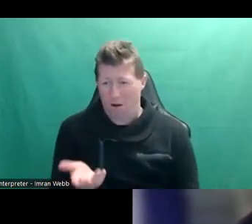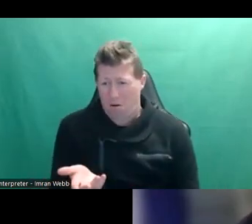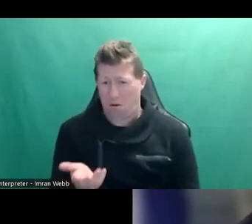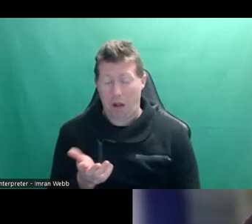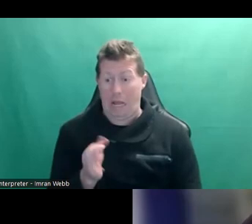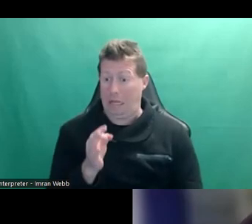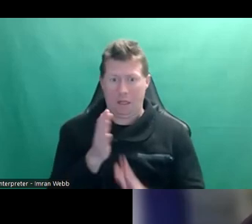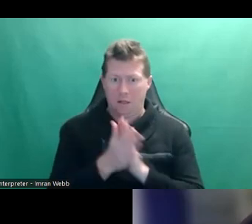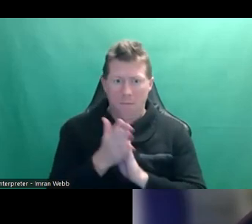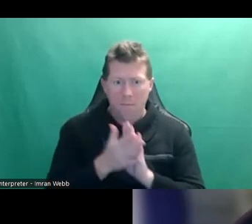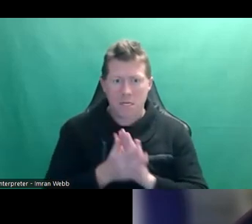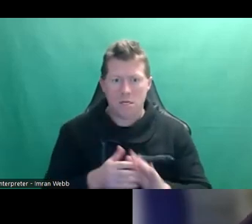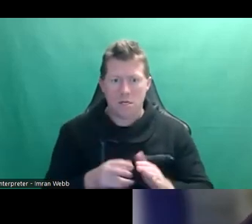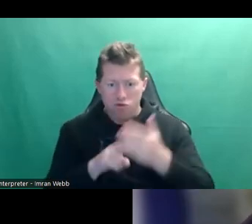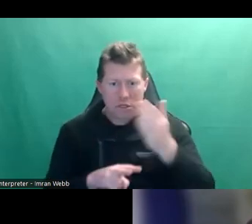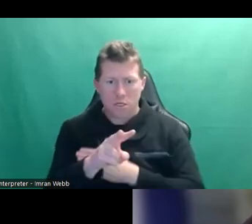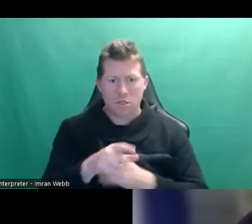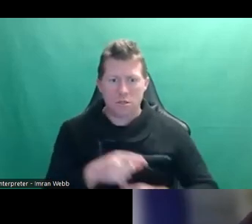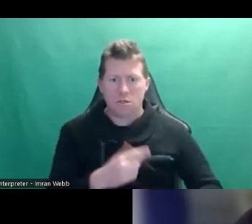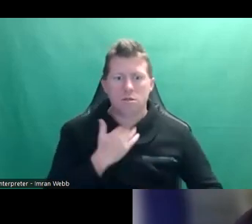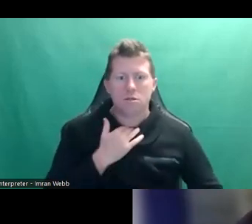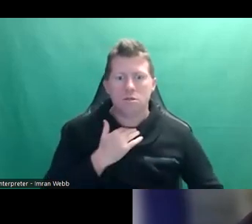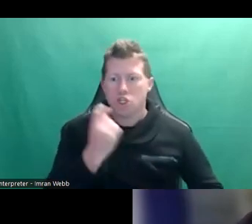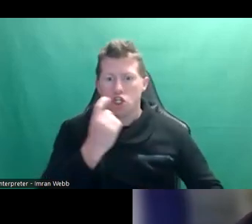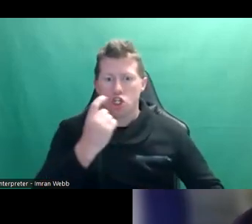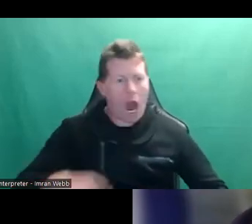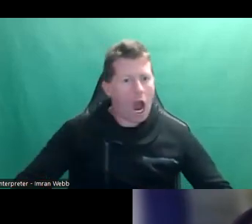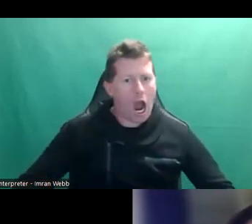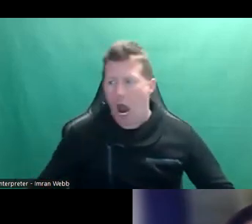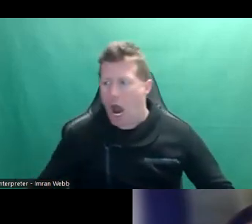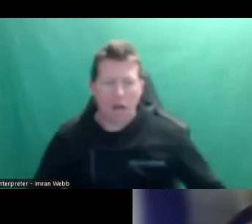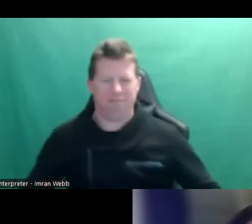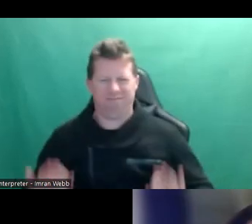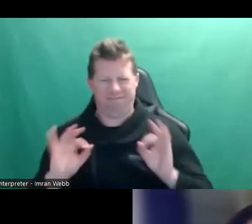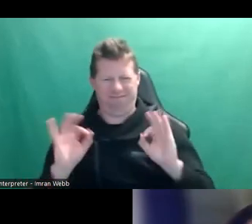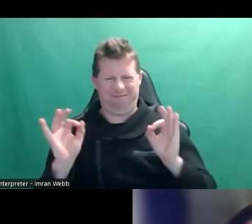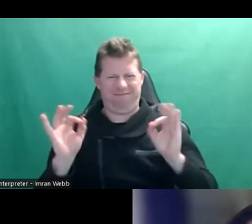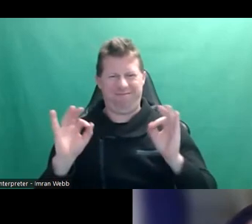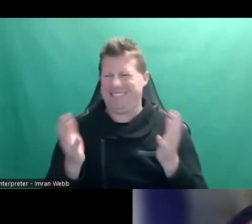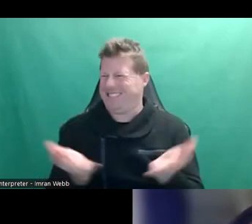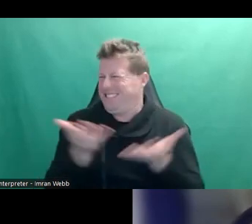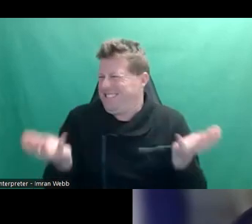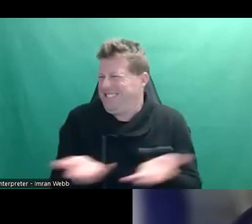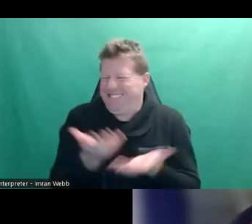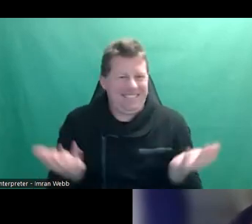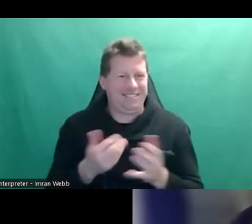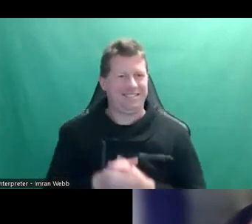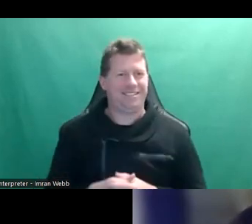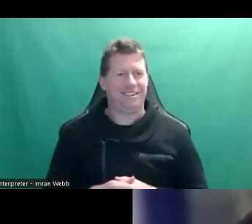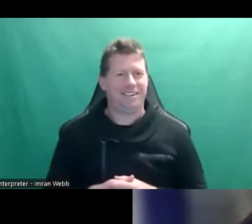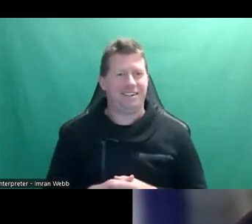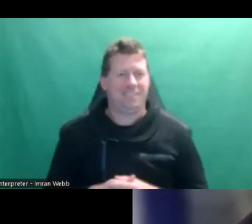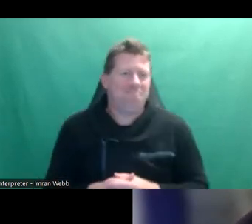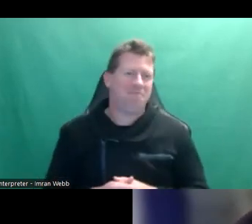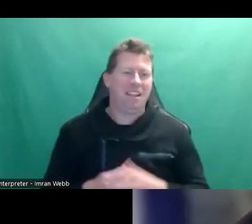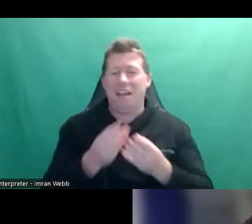doesn't necessarily predict, though, that they're going to be these really horny adolescents and adults. So I think, yeah, it's probably something that I